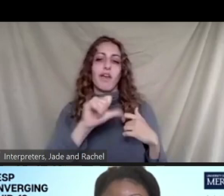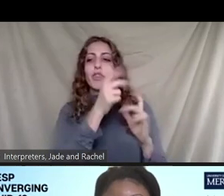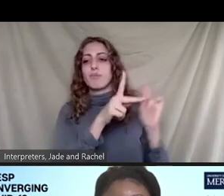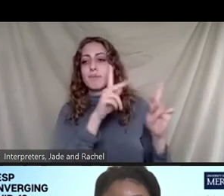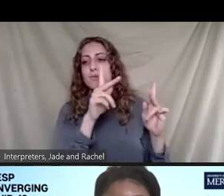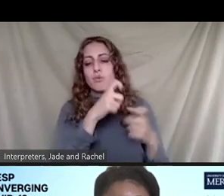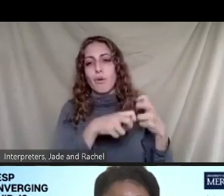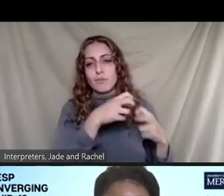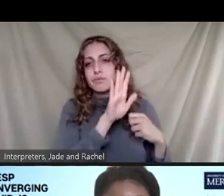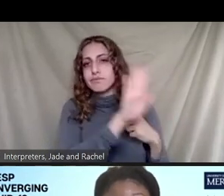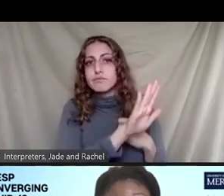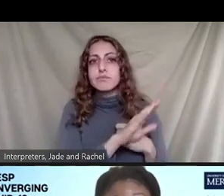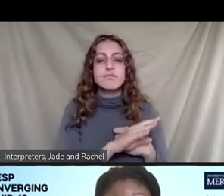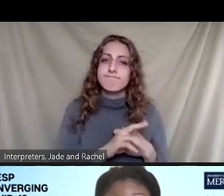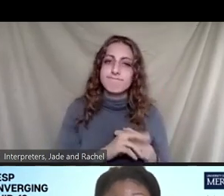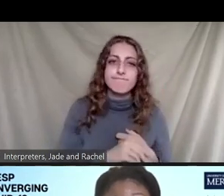Great point.